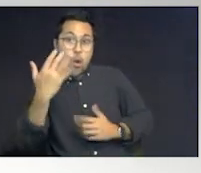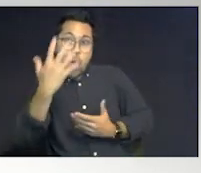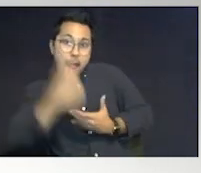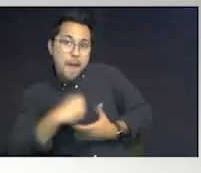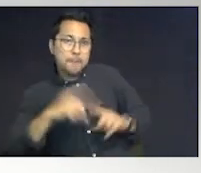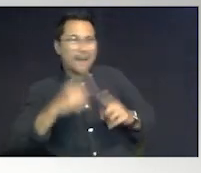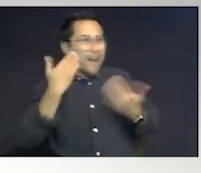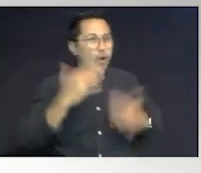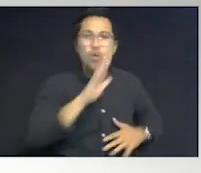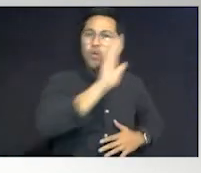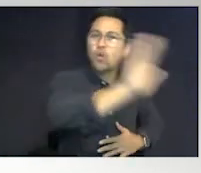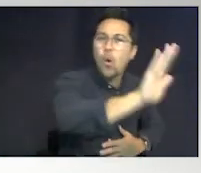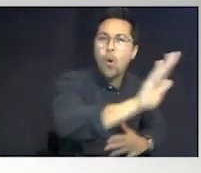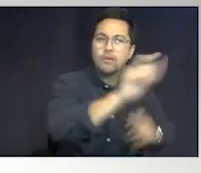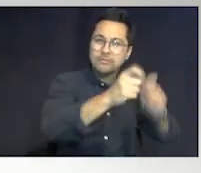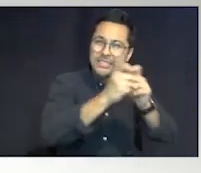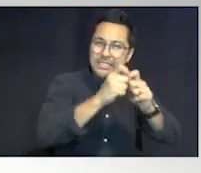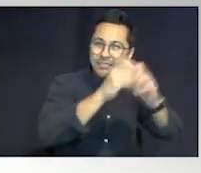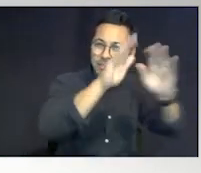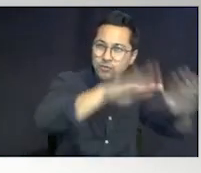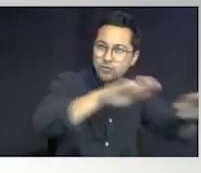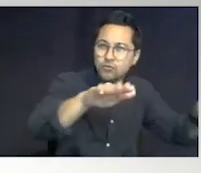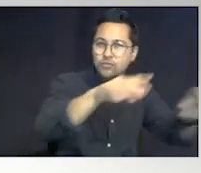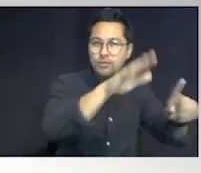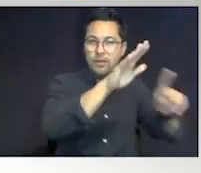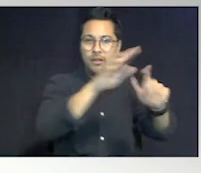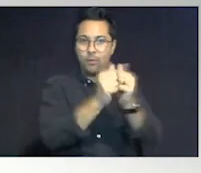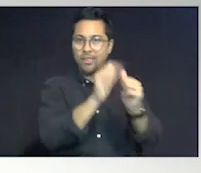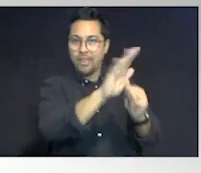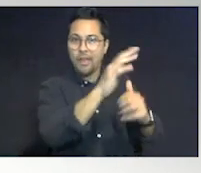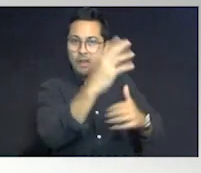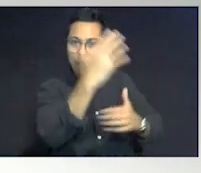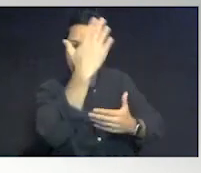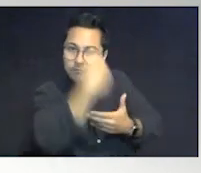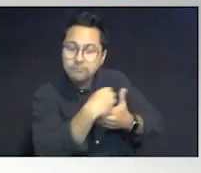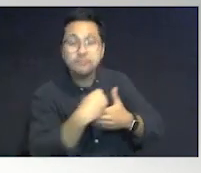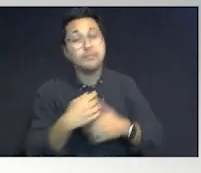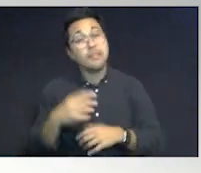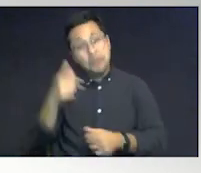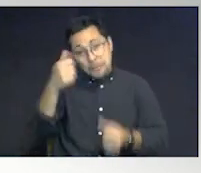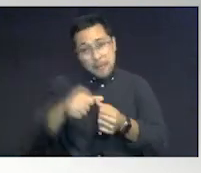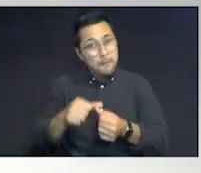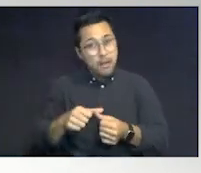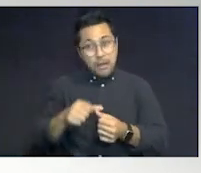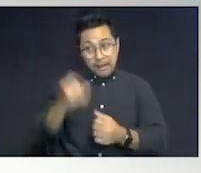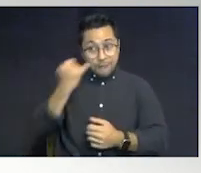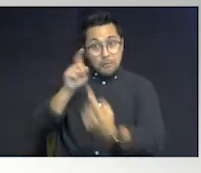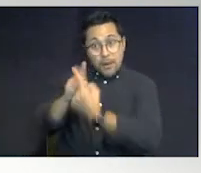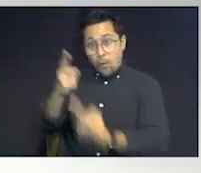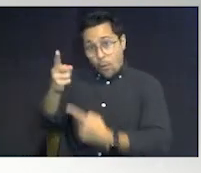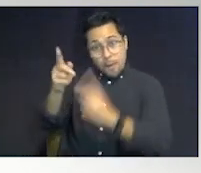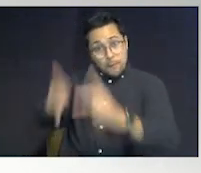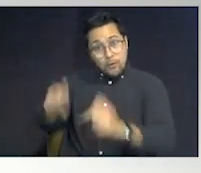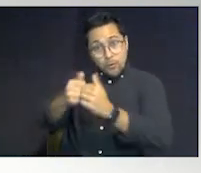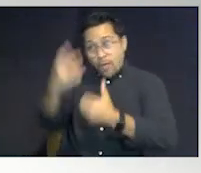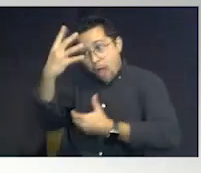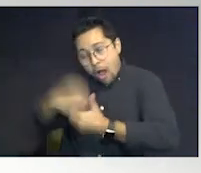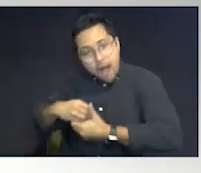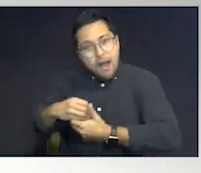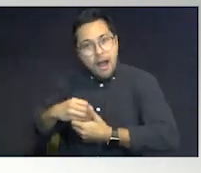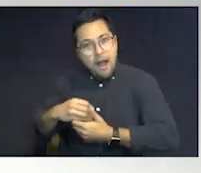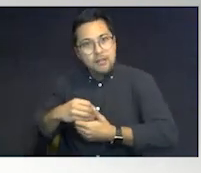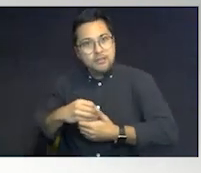interacts on how he behaves on autism. Remember, I would tell everybody, once you meet someone with autism, you only meet one person with autism.